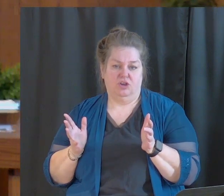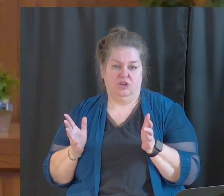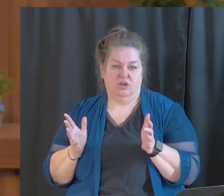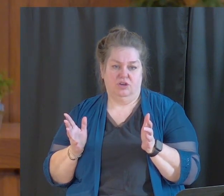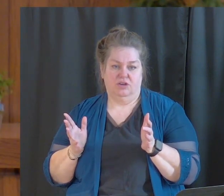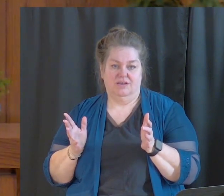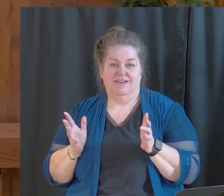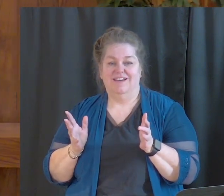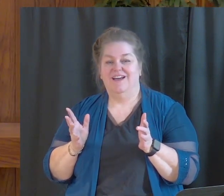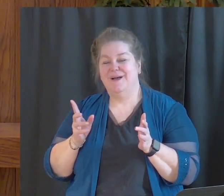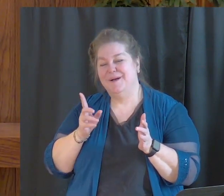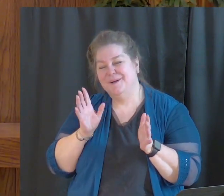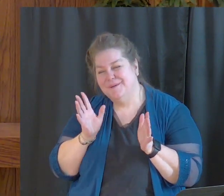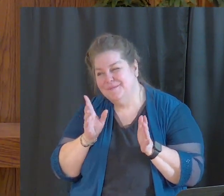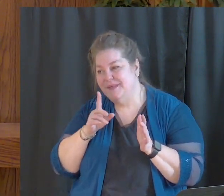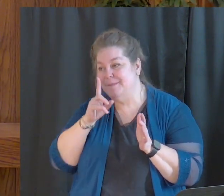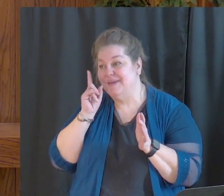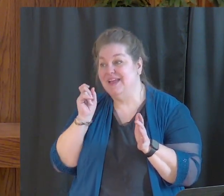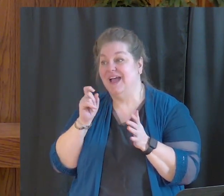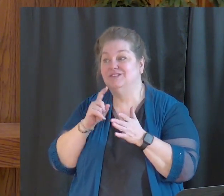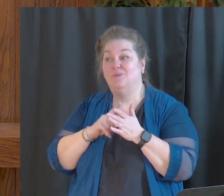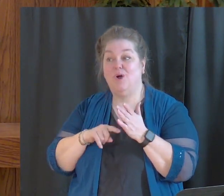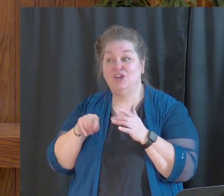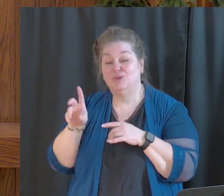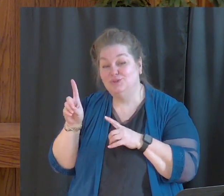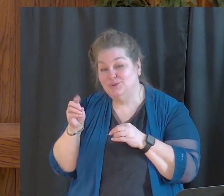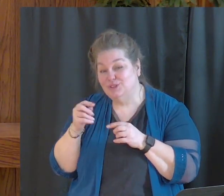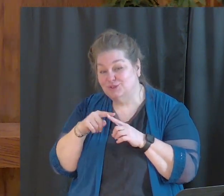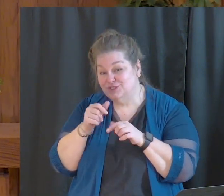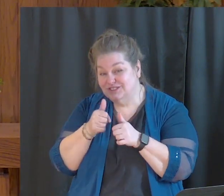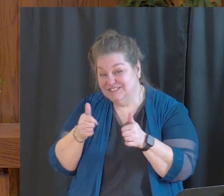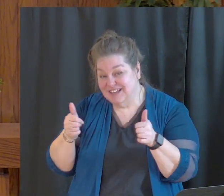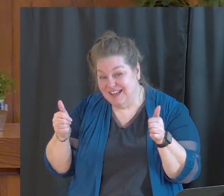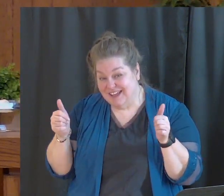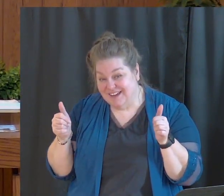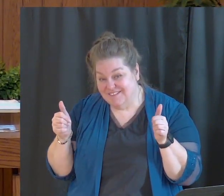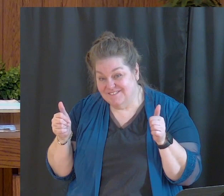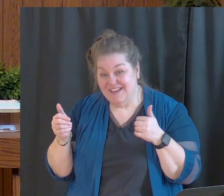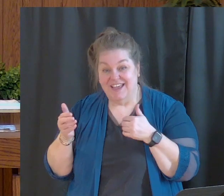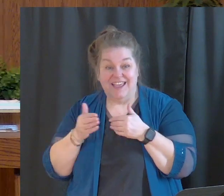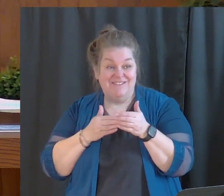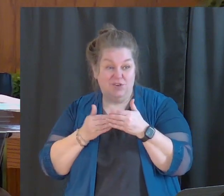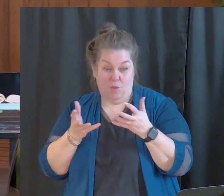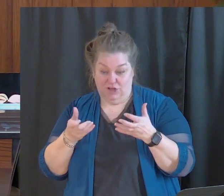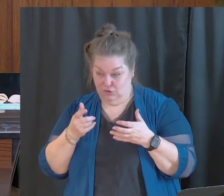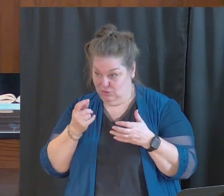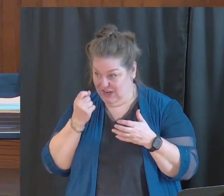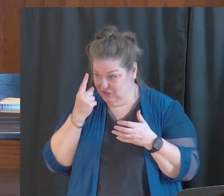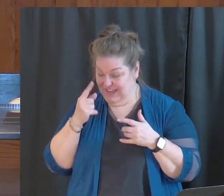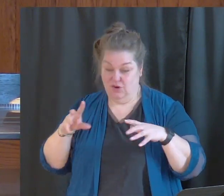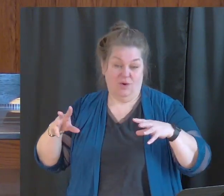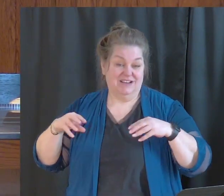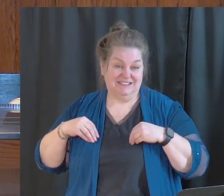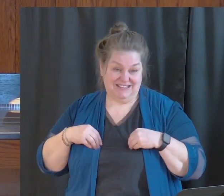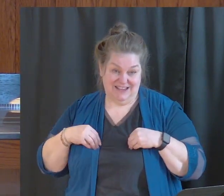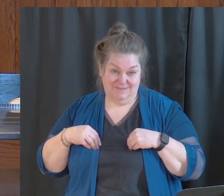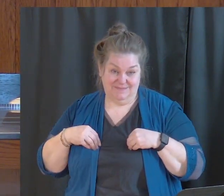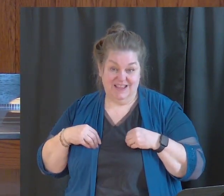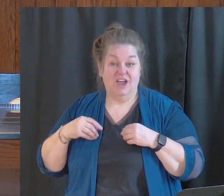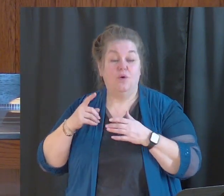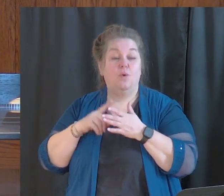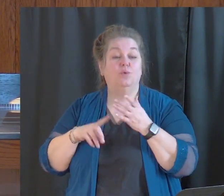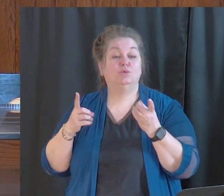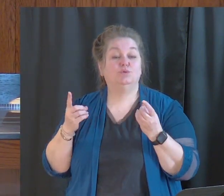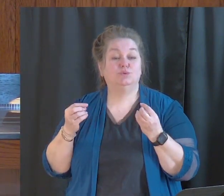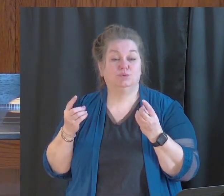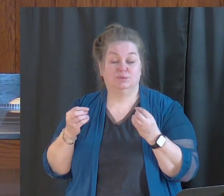Because ultimately, what we are doing, whether we want to understand it or accept it or not, ultimately the thing that we're doing